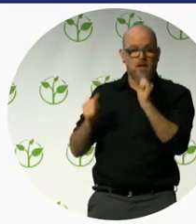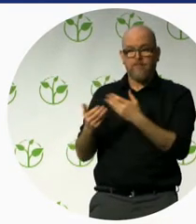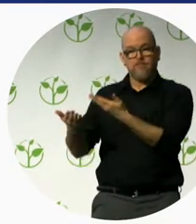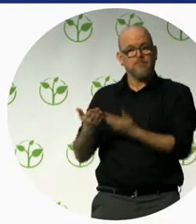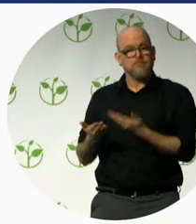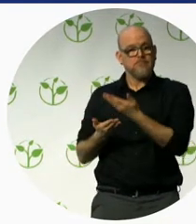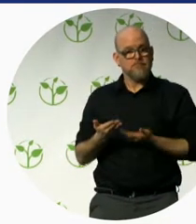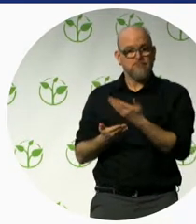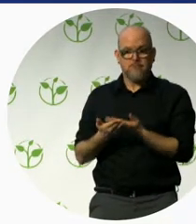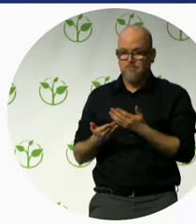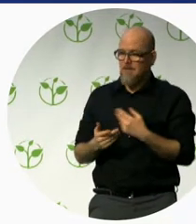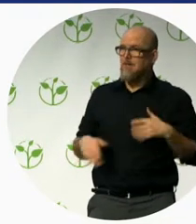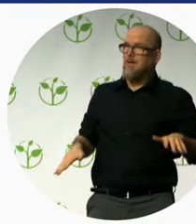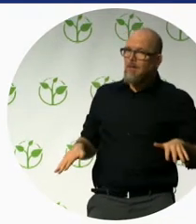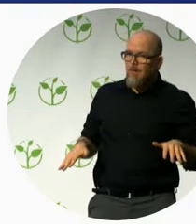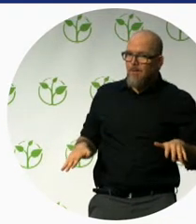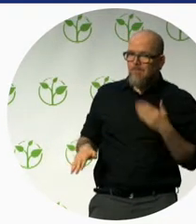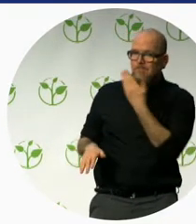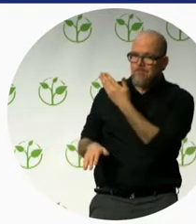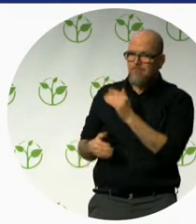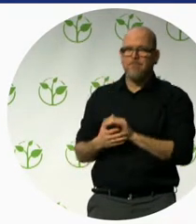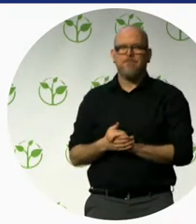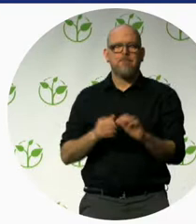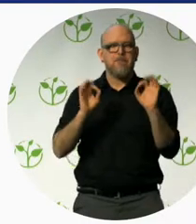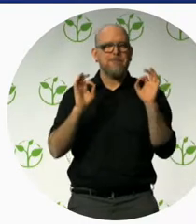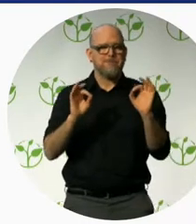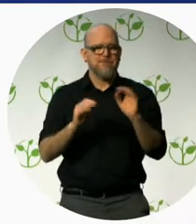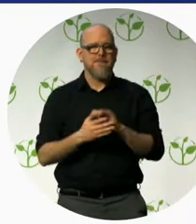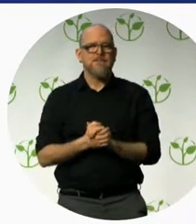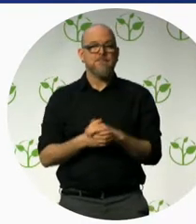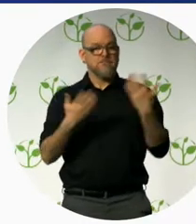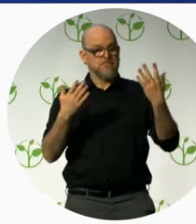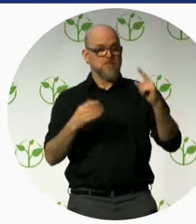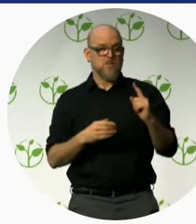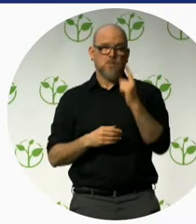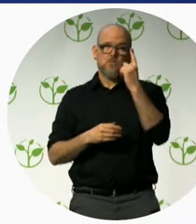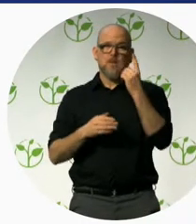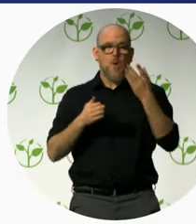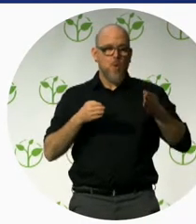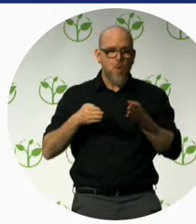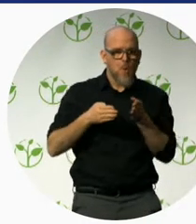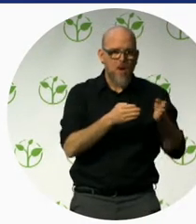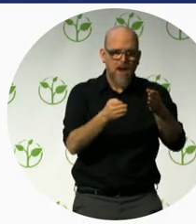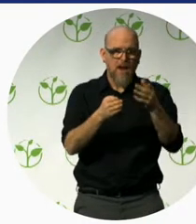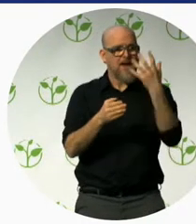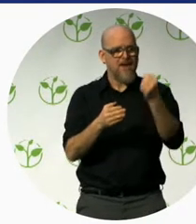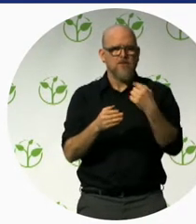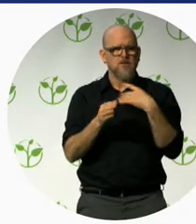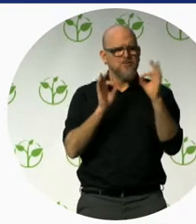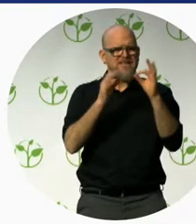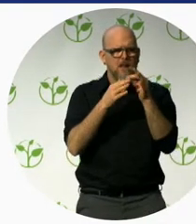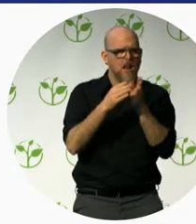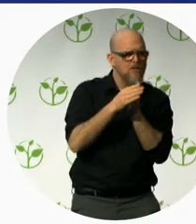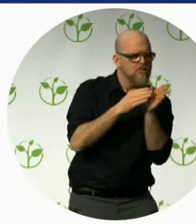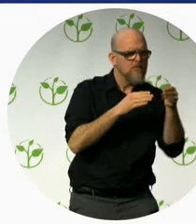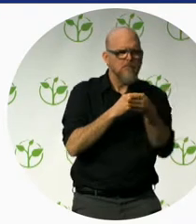That's the only way to reach that goal if all these components are there. If they're